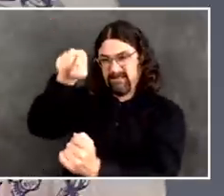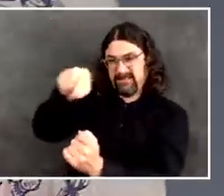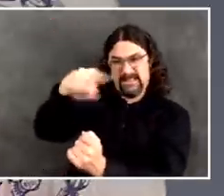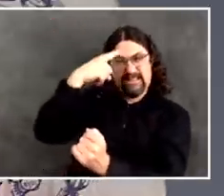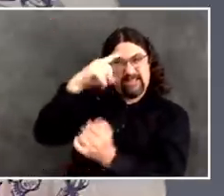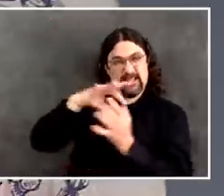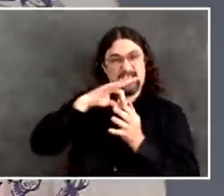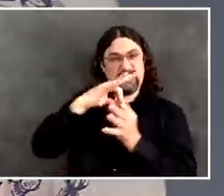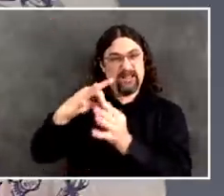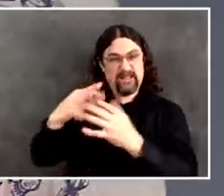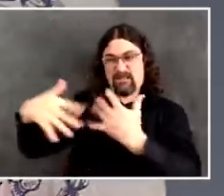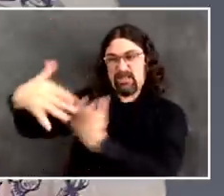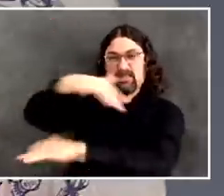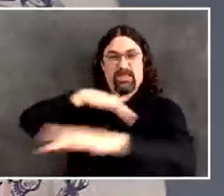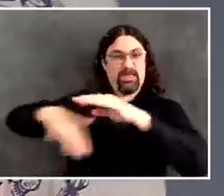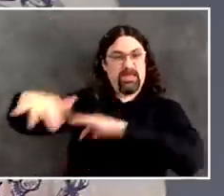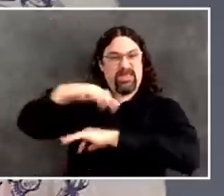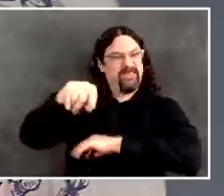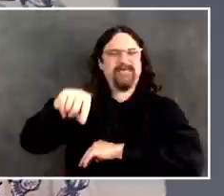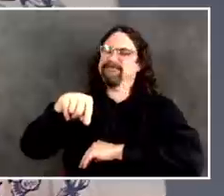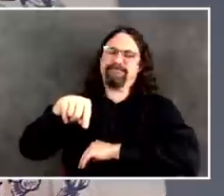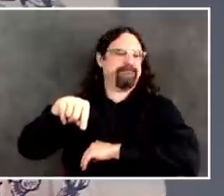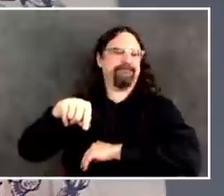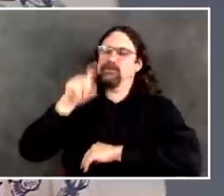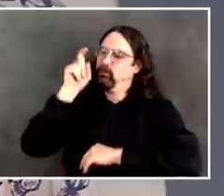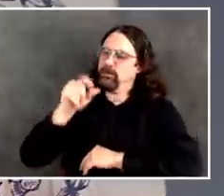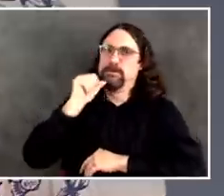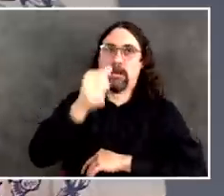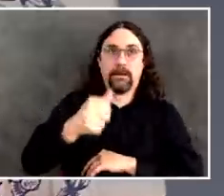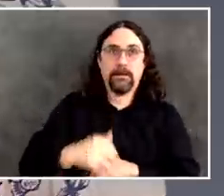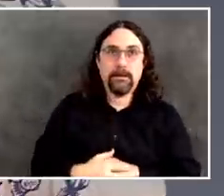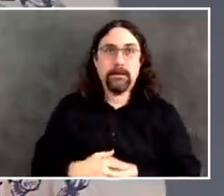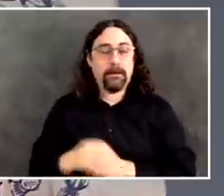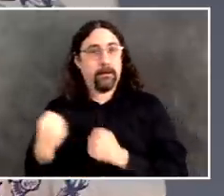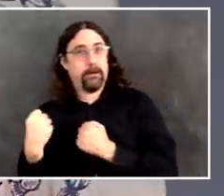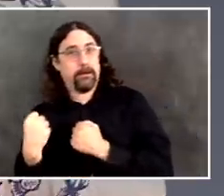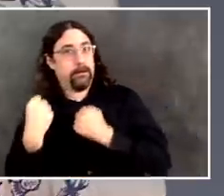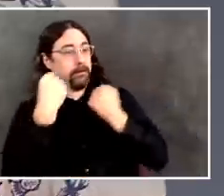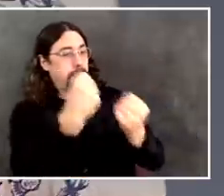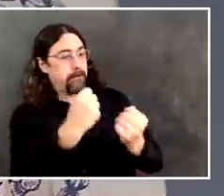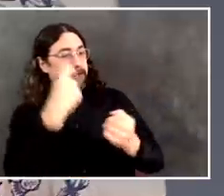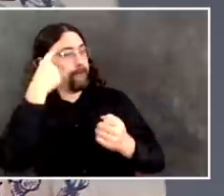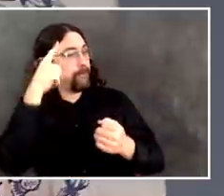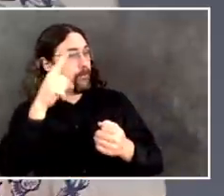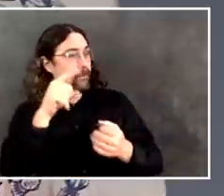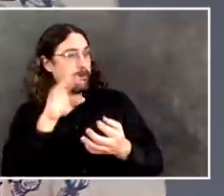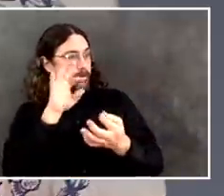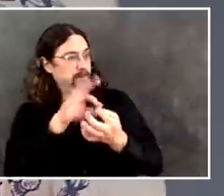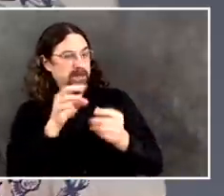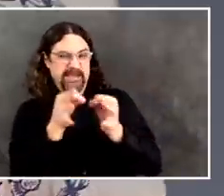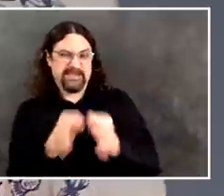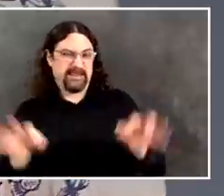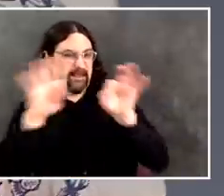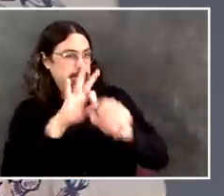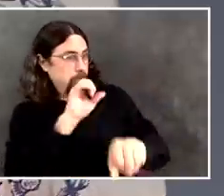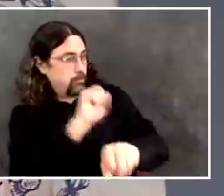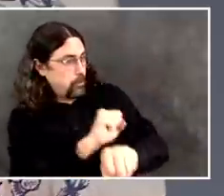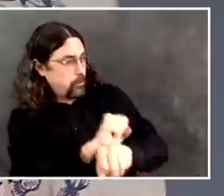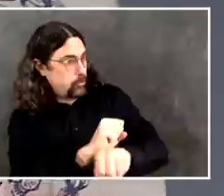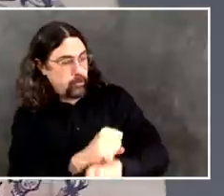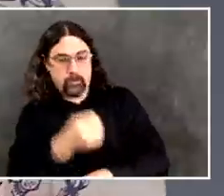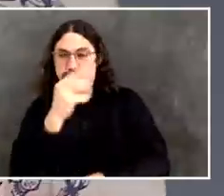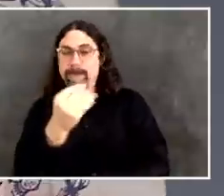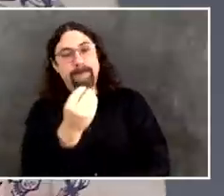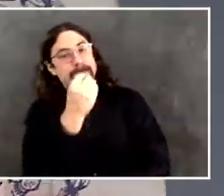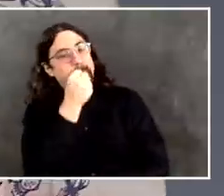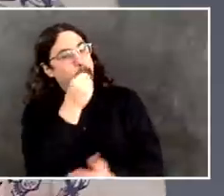home, we got to be very mindful of the problems that could create, and we got to find ways to enforce on that. Sydney